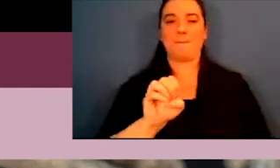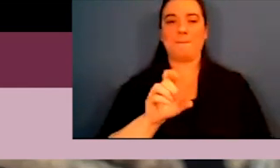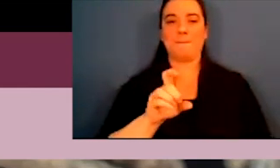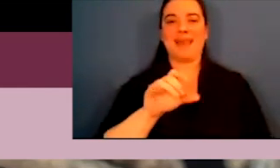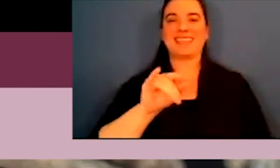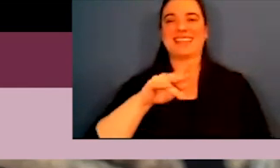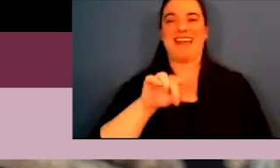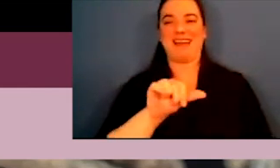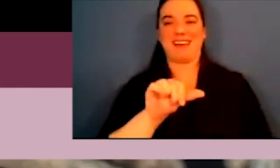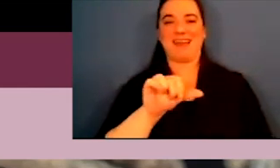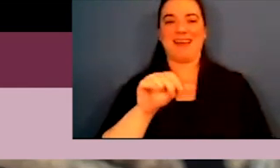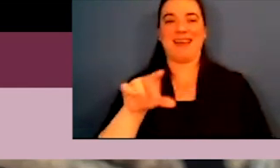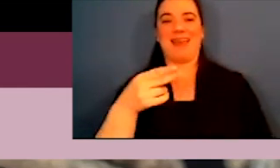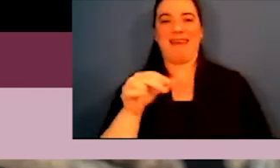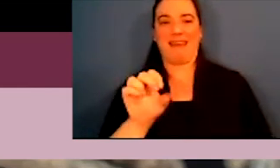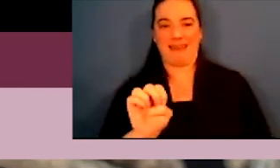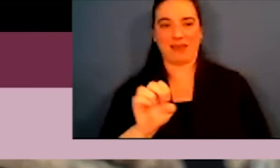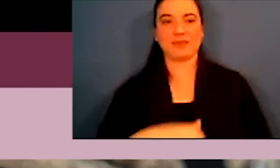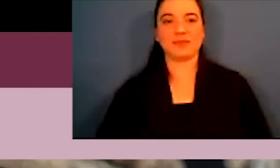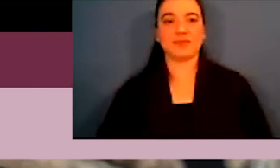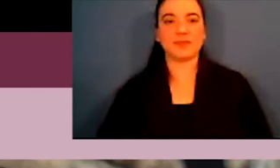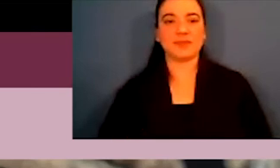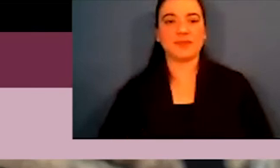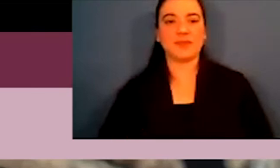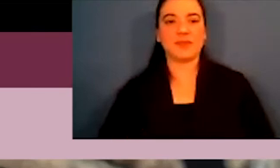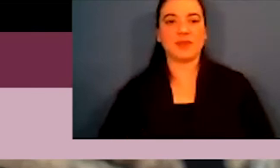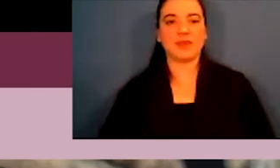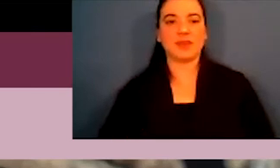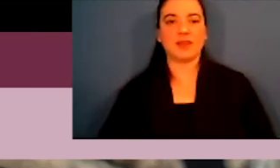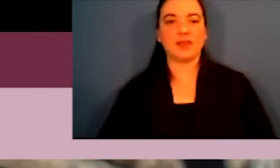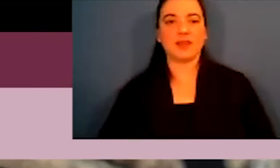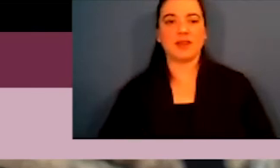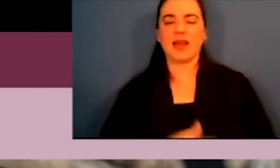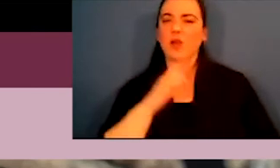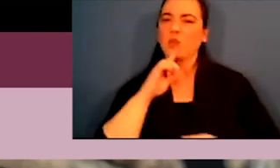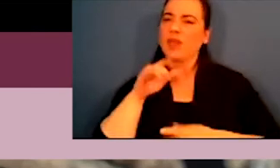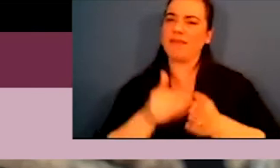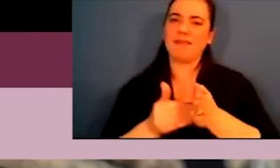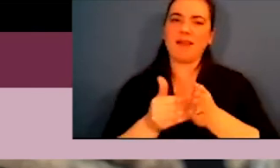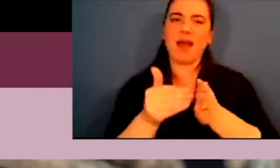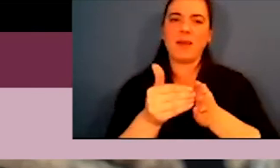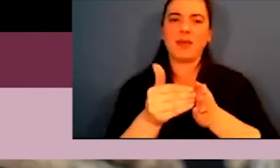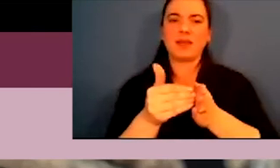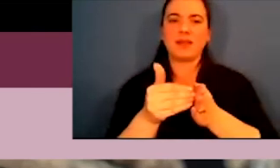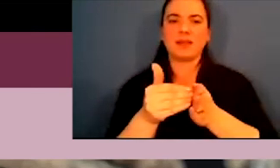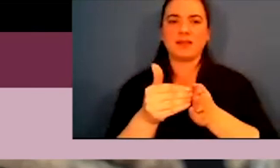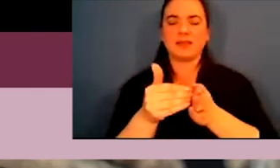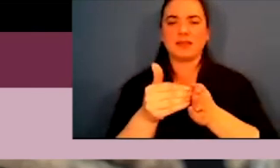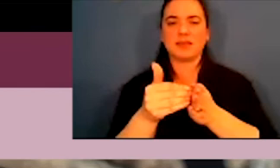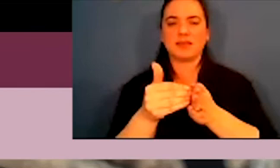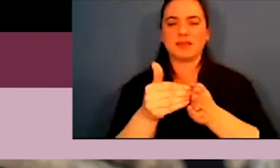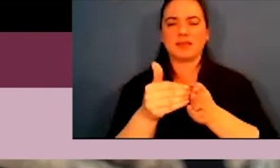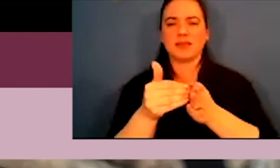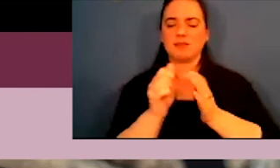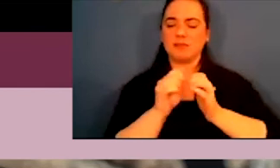Spanish that is called Mestizaje. And it is, it has become